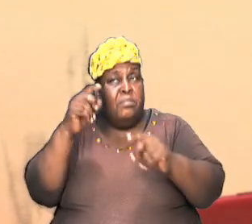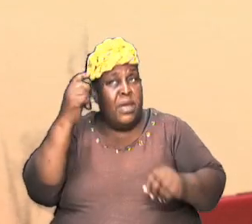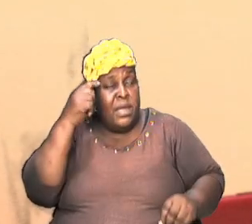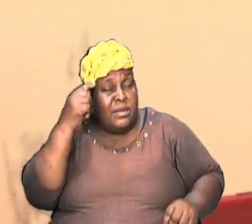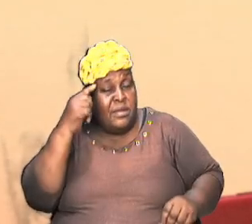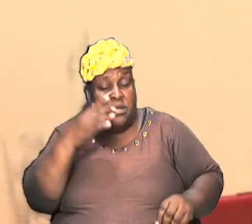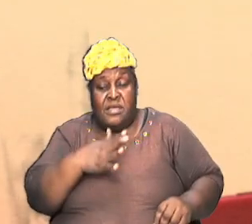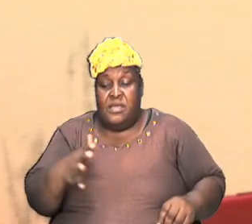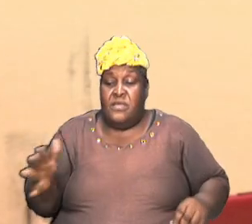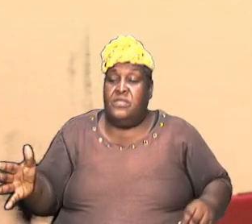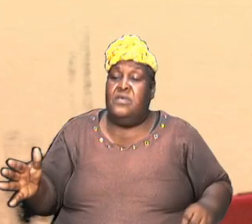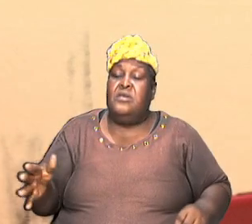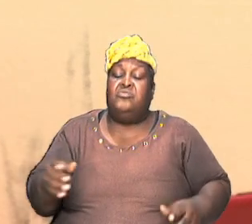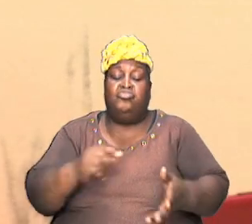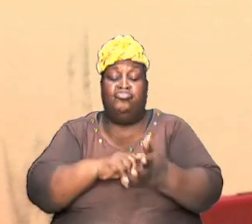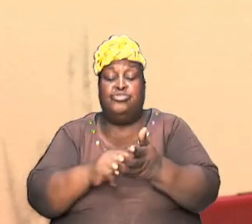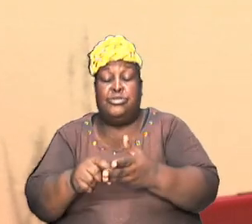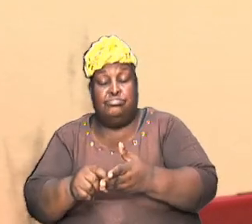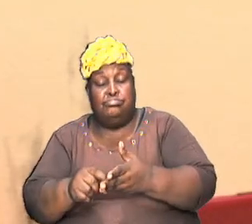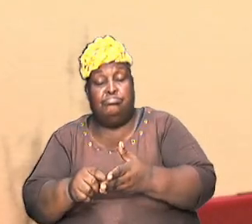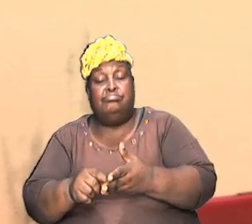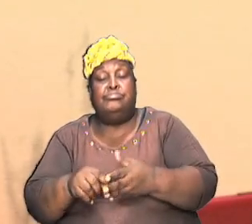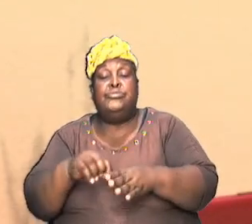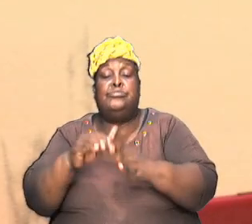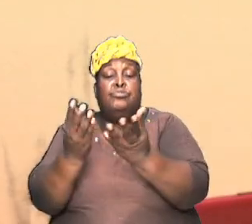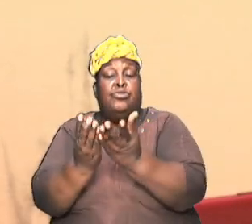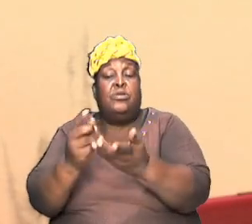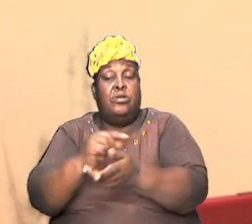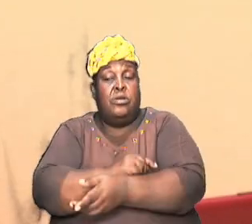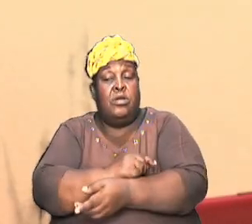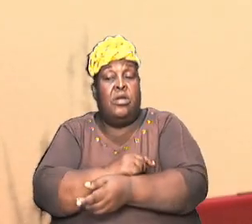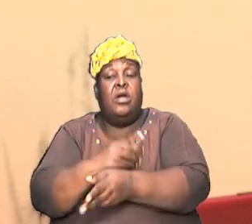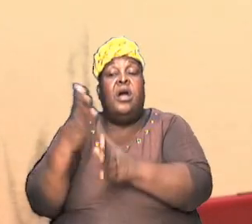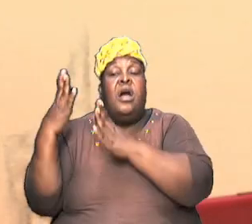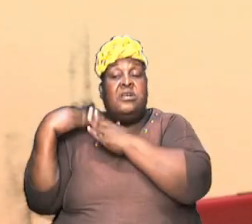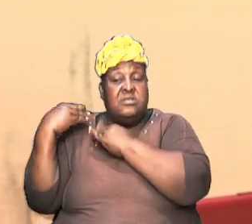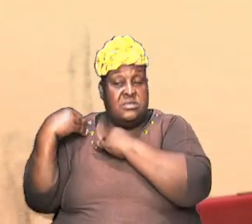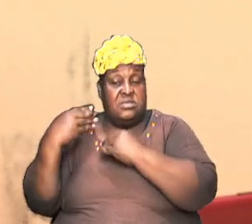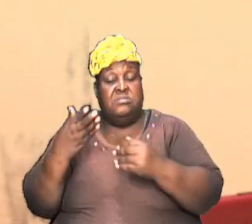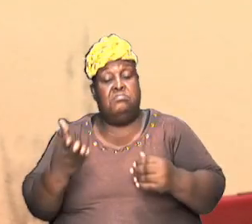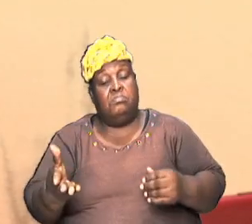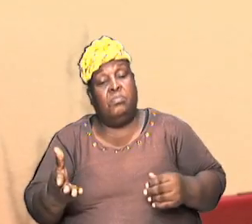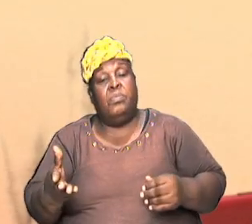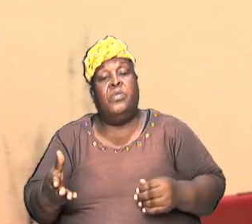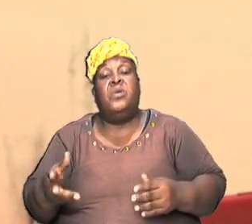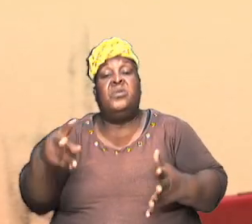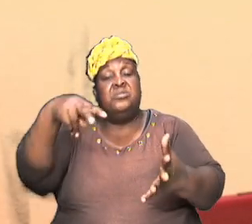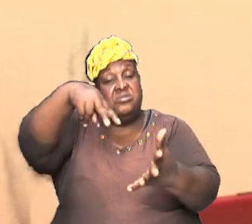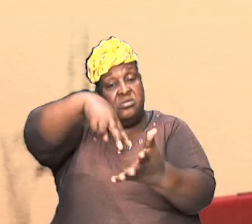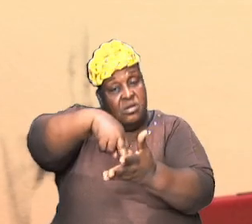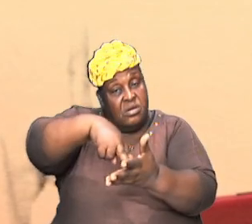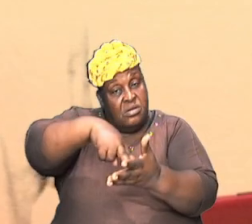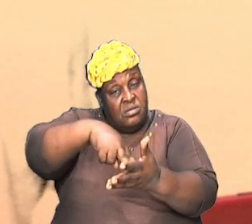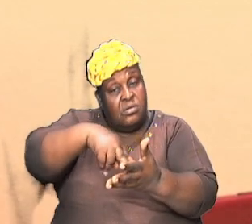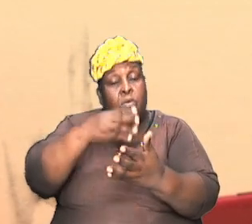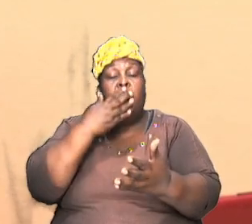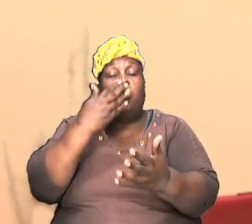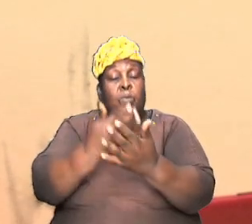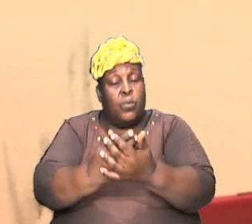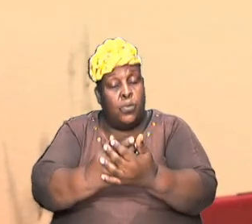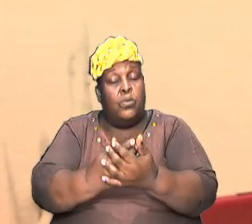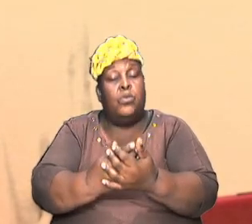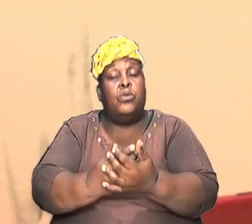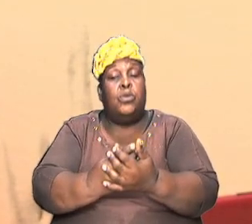the things are there and we accept them as they are we are standing on good ground